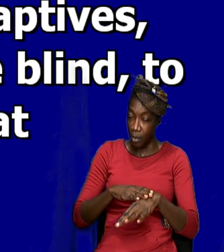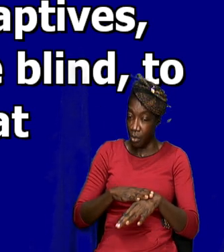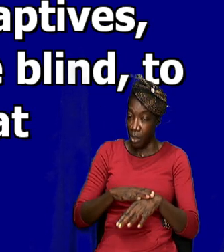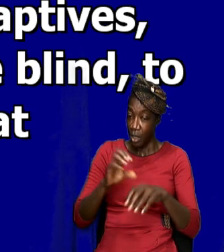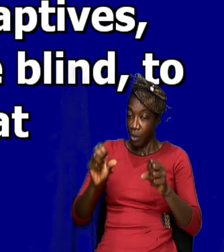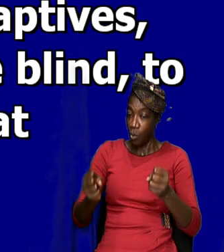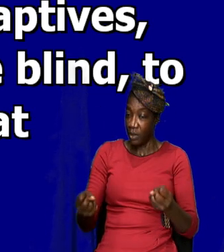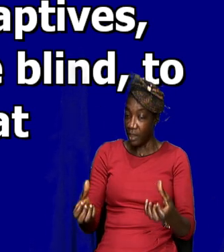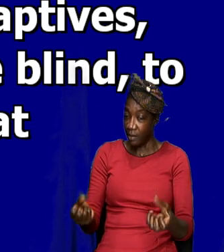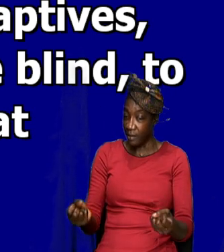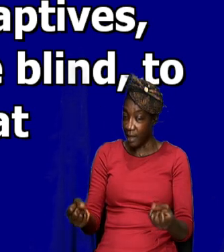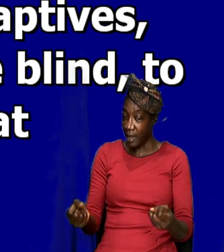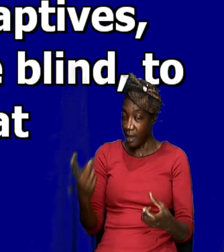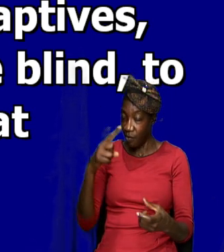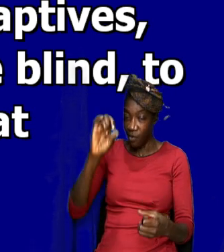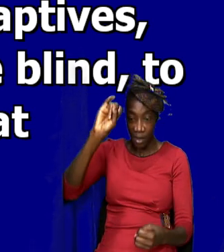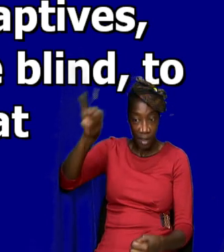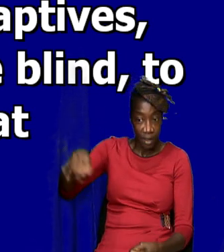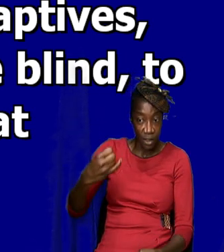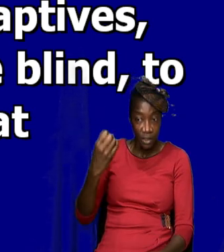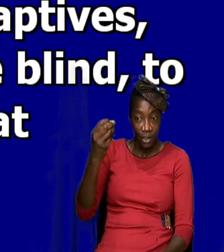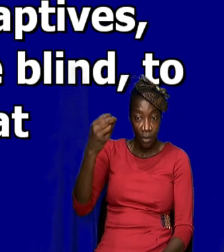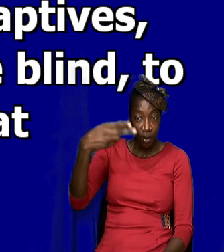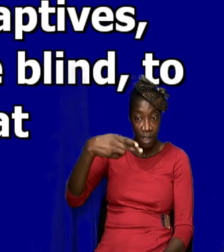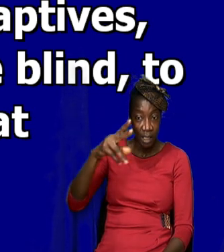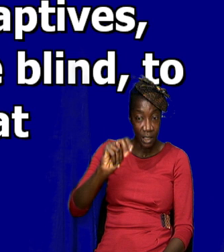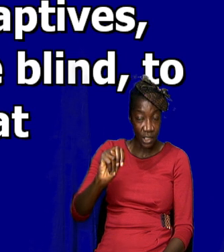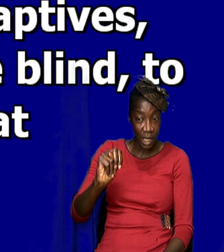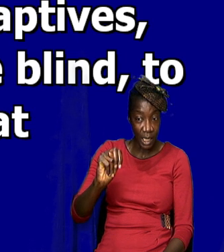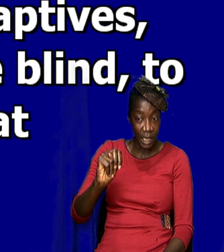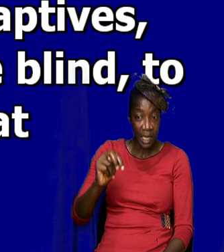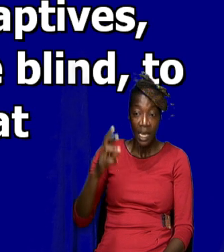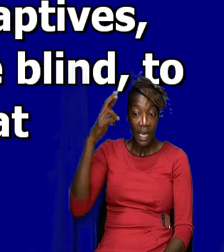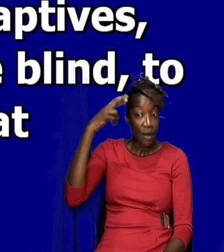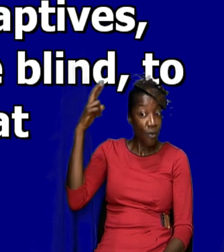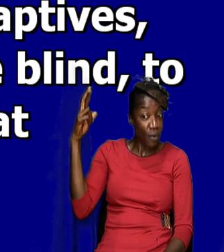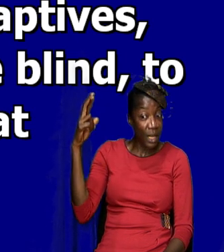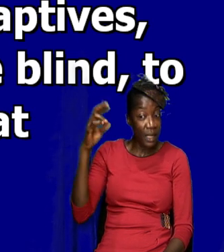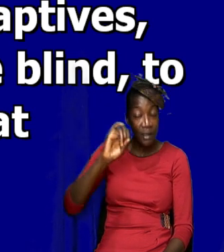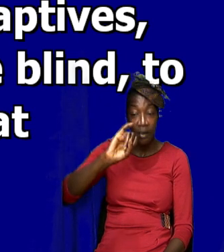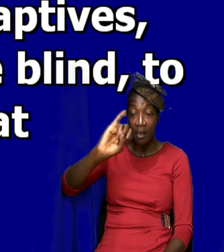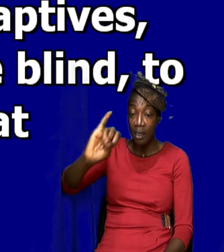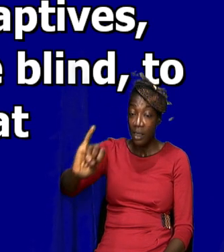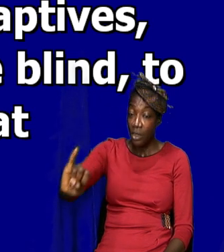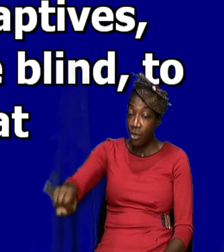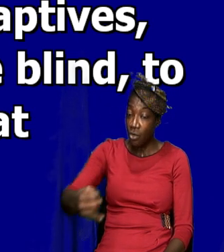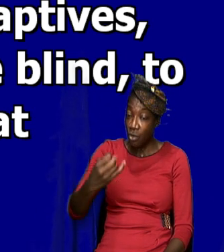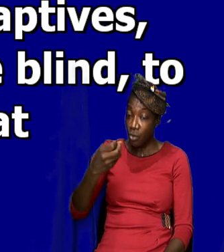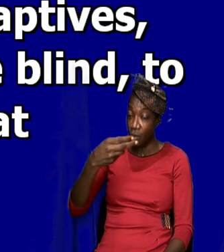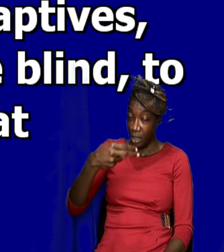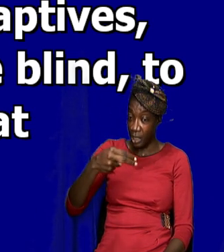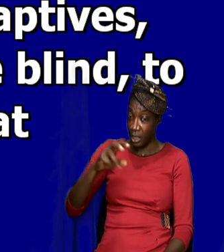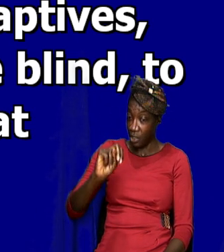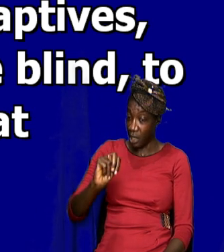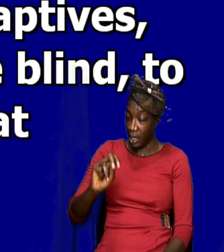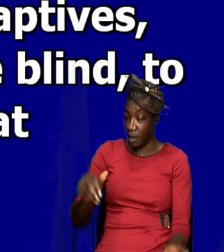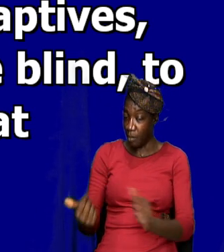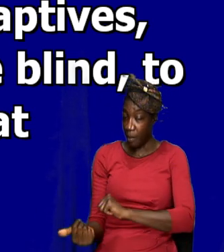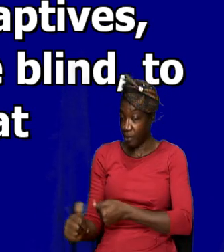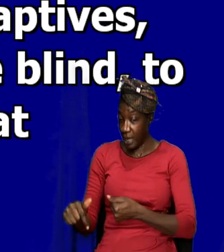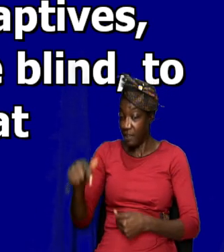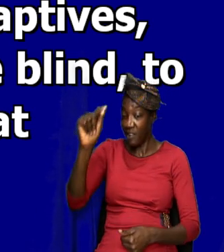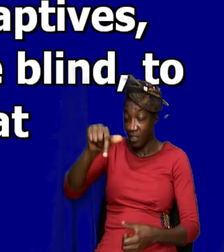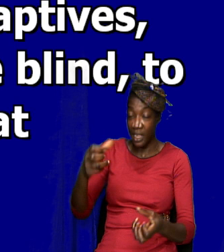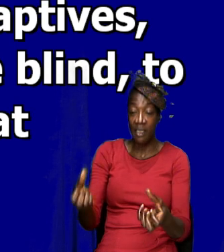and one of the reasons why John baptized was for this sign. John was baptizing